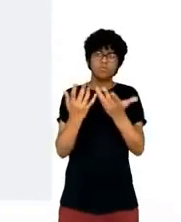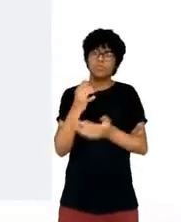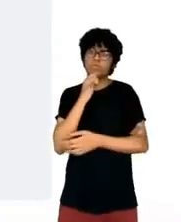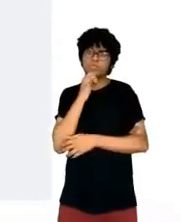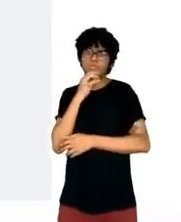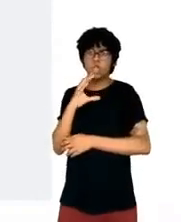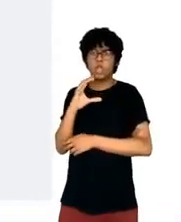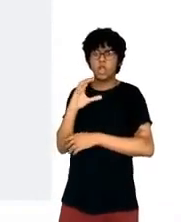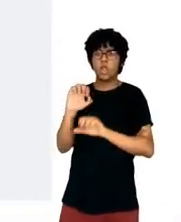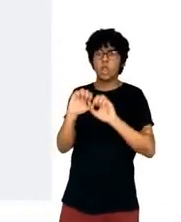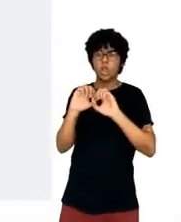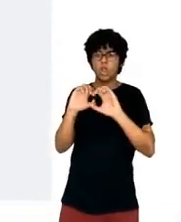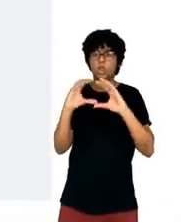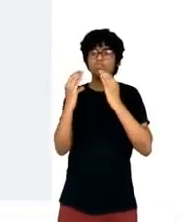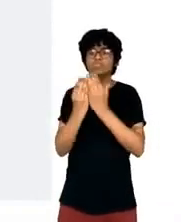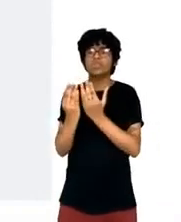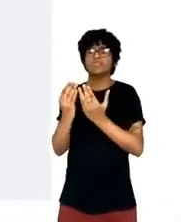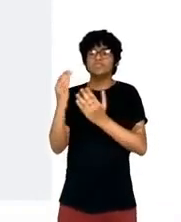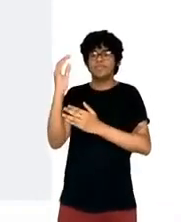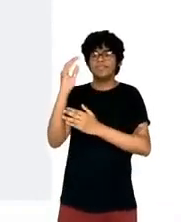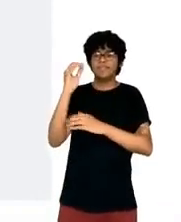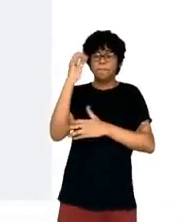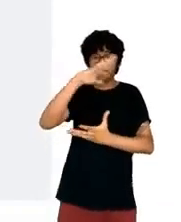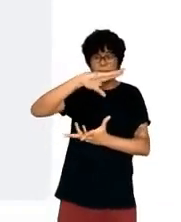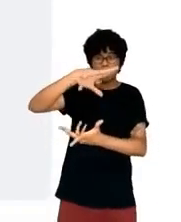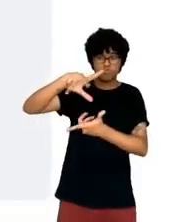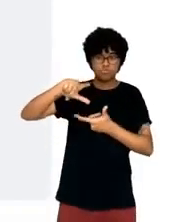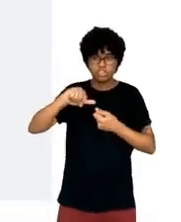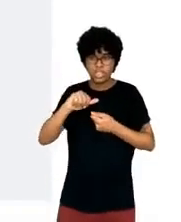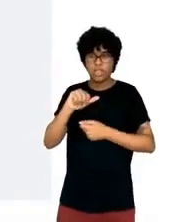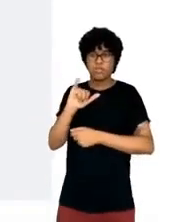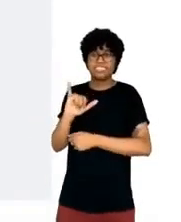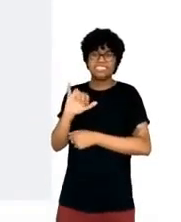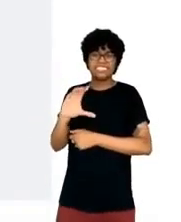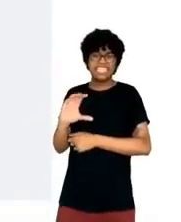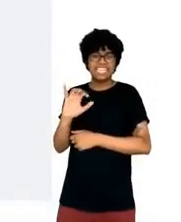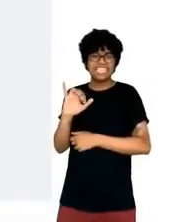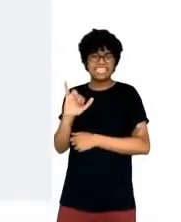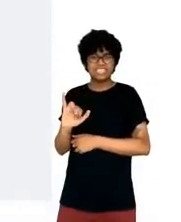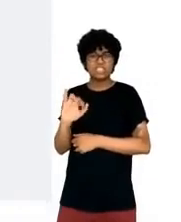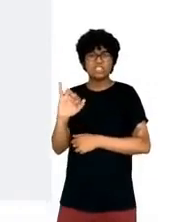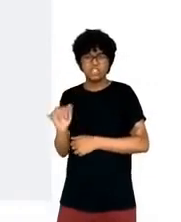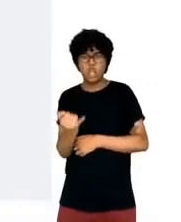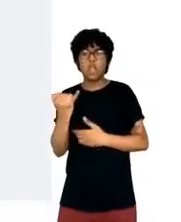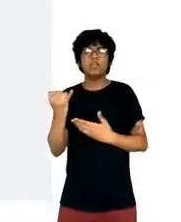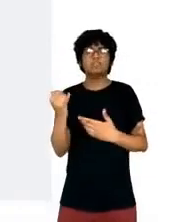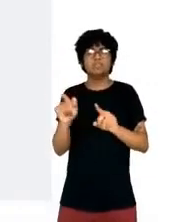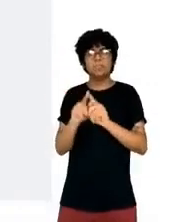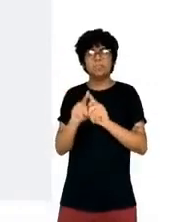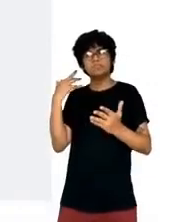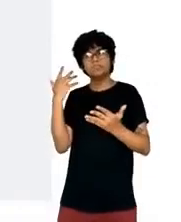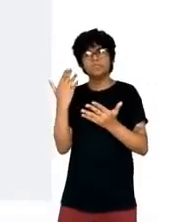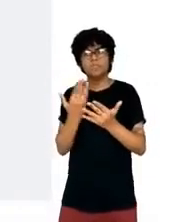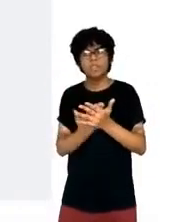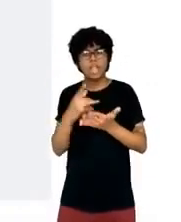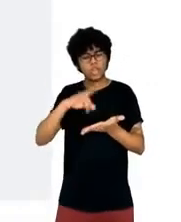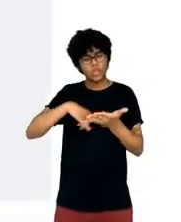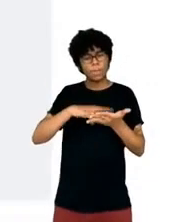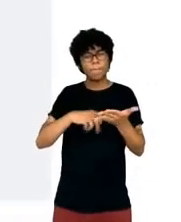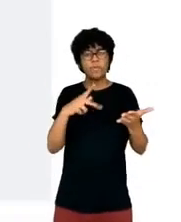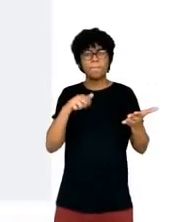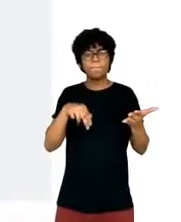ICIJ, most recently with the Pandora Papers and previously the Panama Papers, many other similar projects.